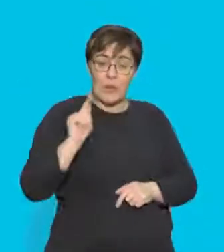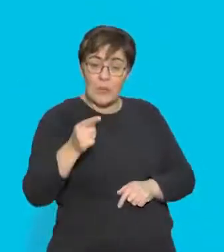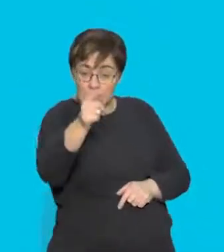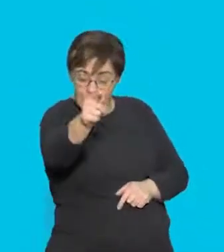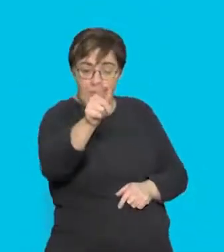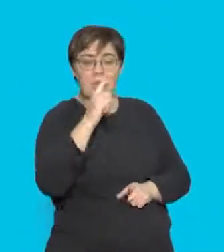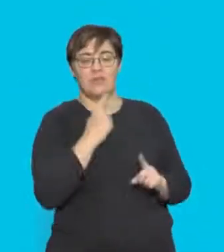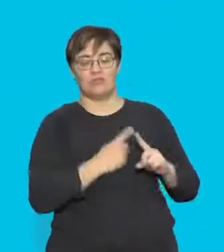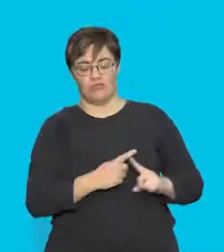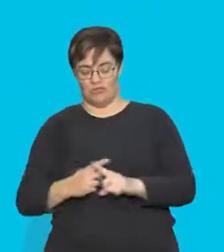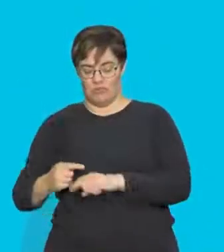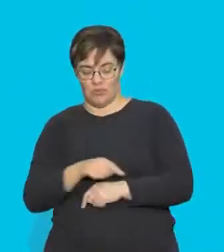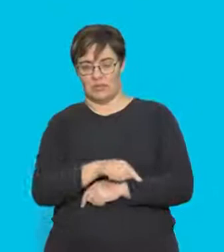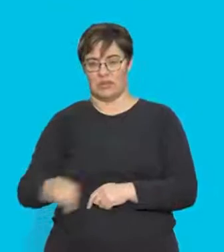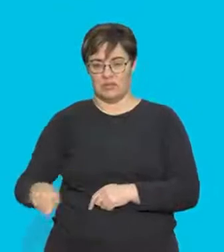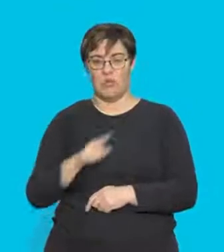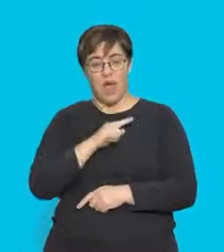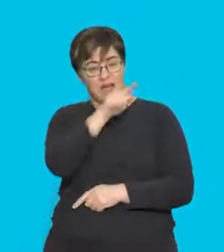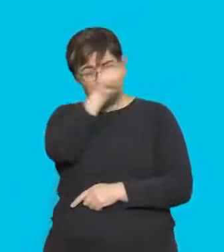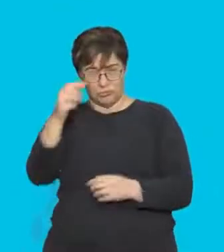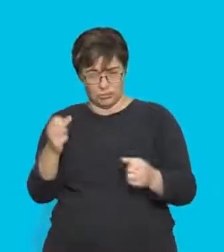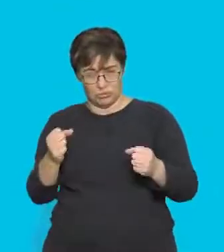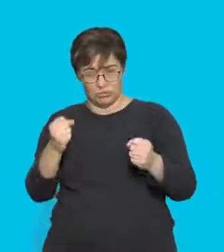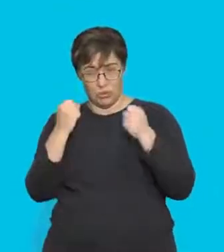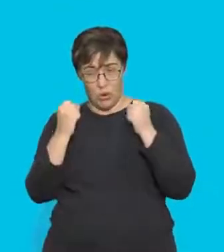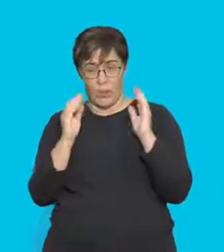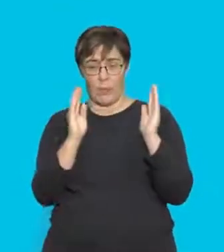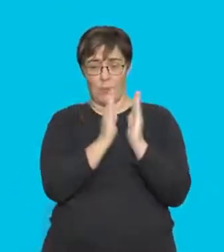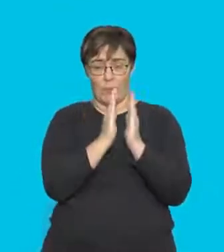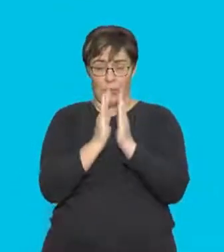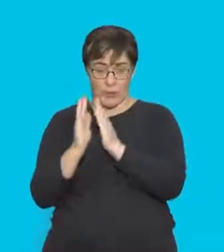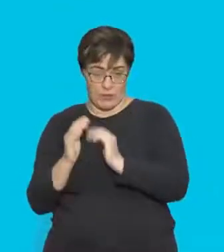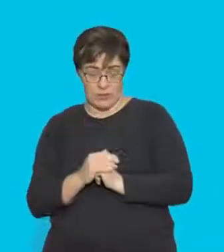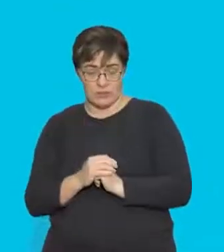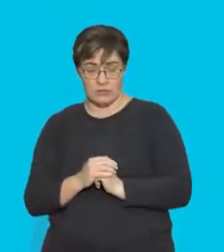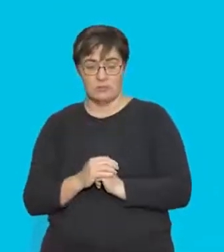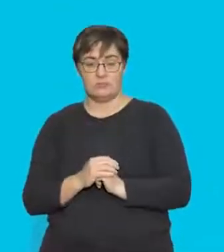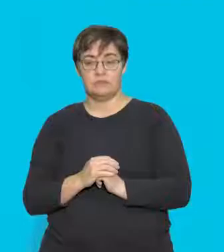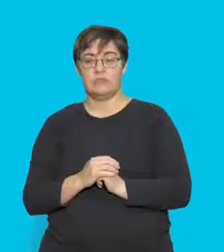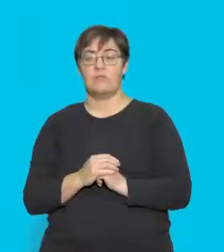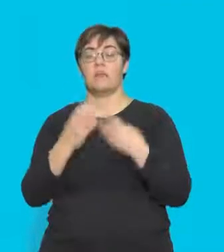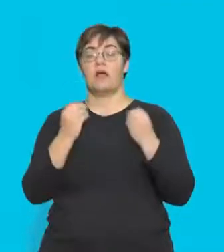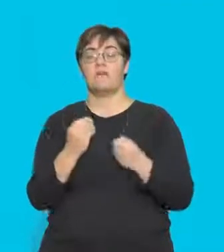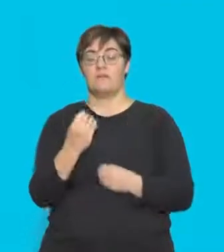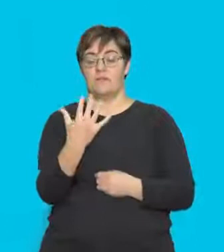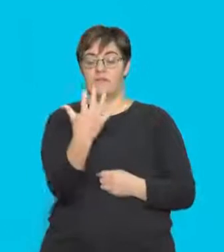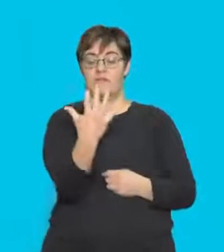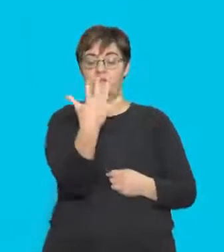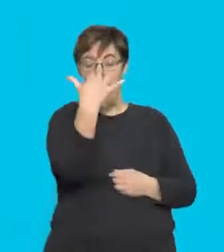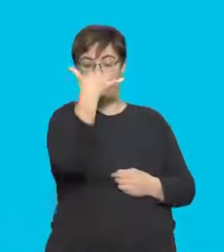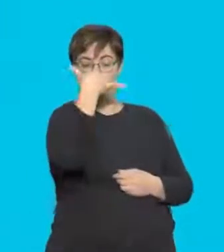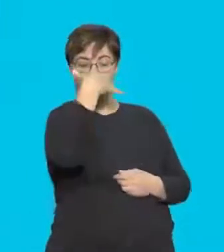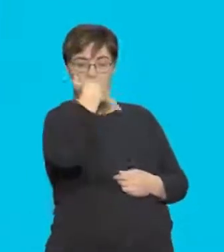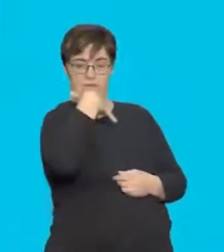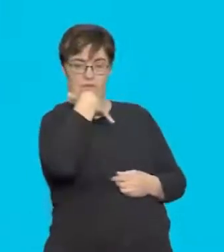representing a strong magnetic field. But now, have another look. If I have this direction